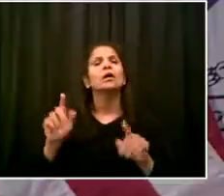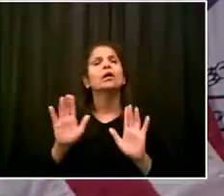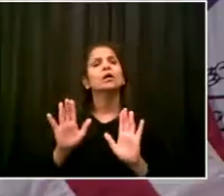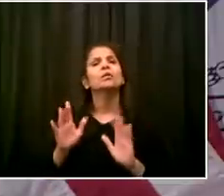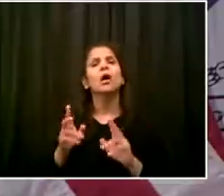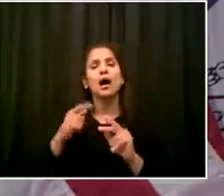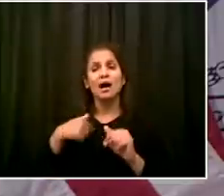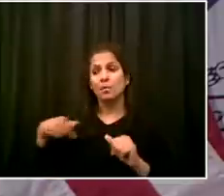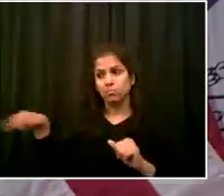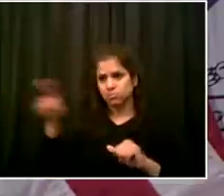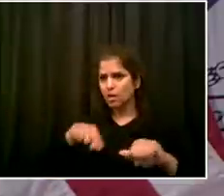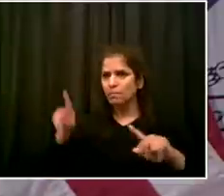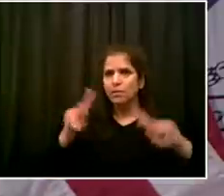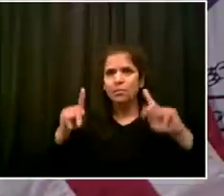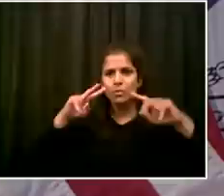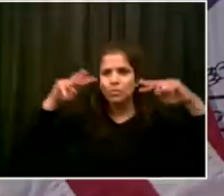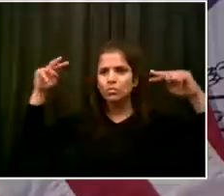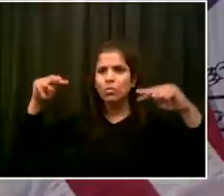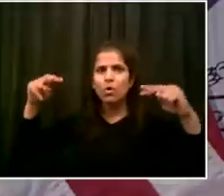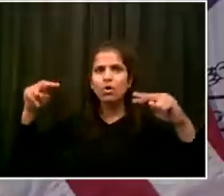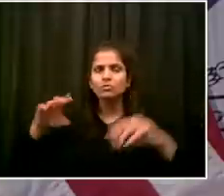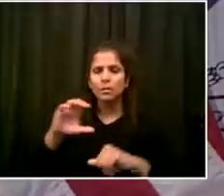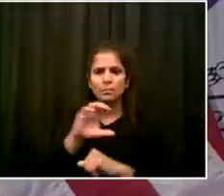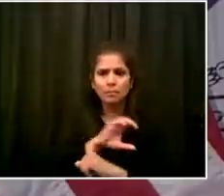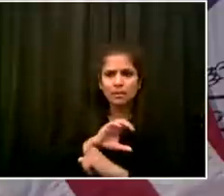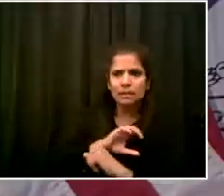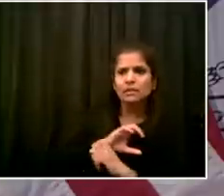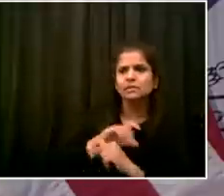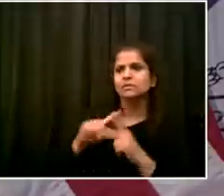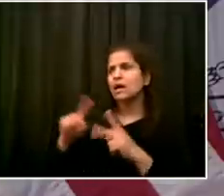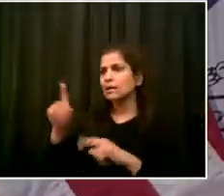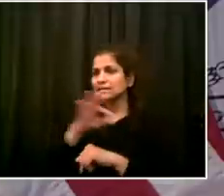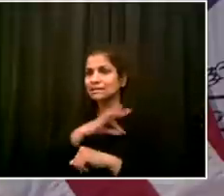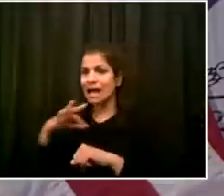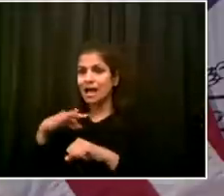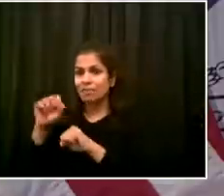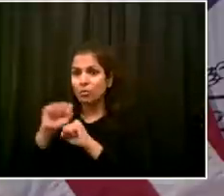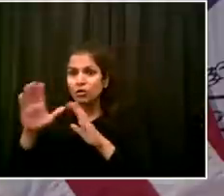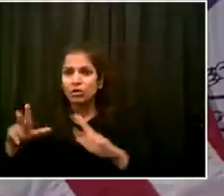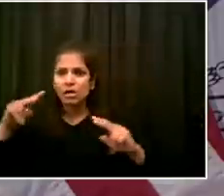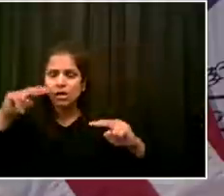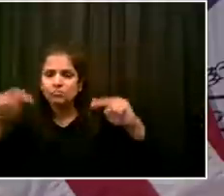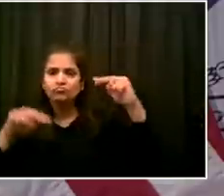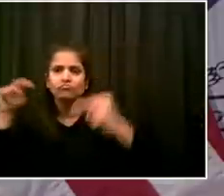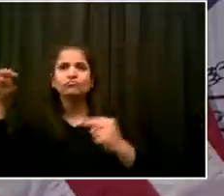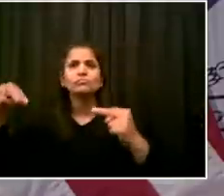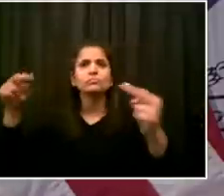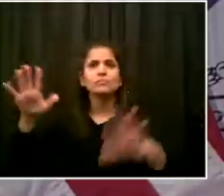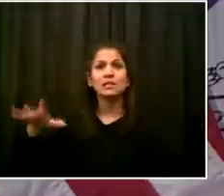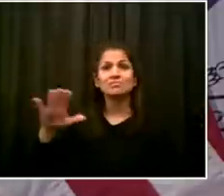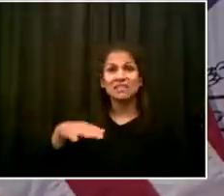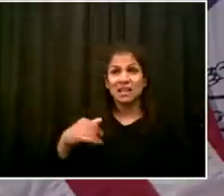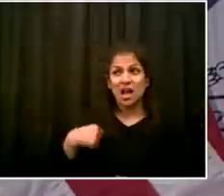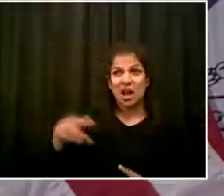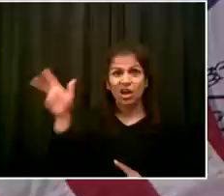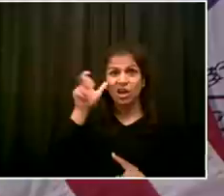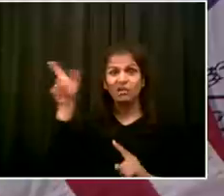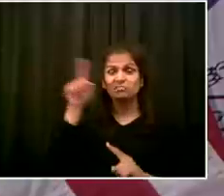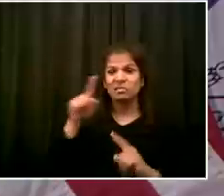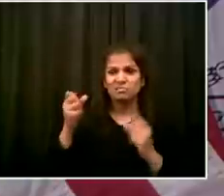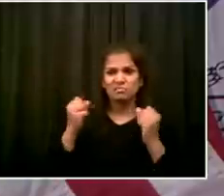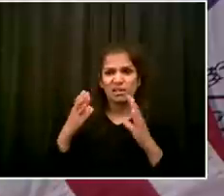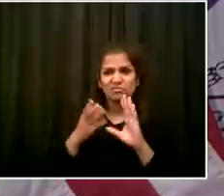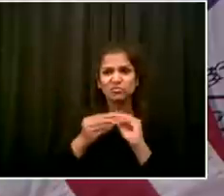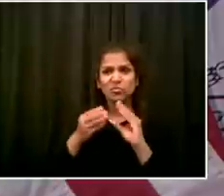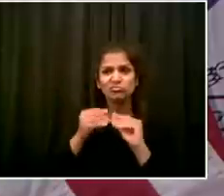couple of reports recently of, you restaurants and bars trying to let people dine in. We won't allow that, obviously. So I think